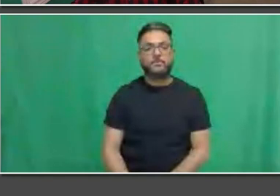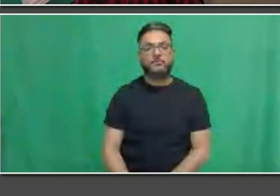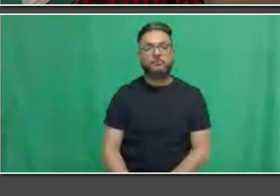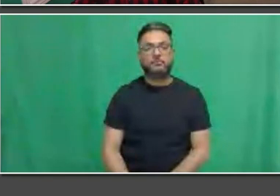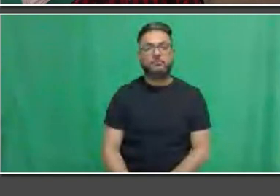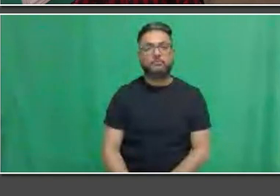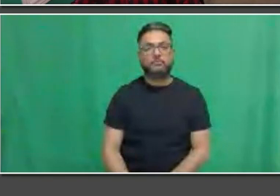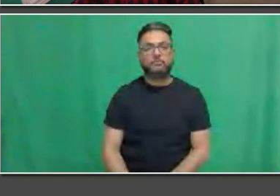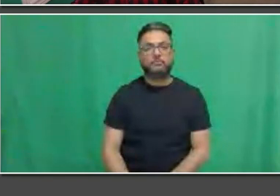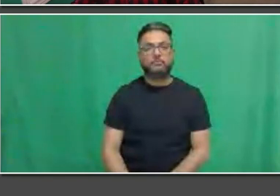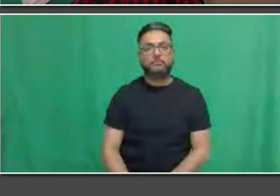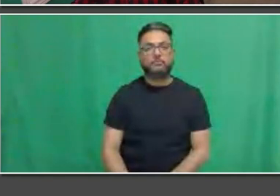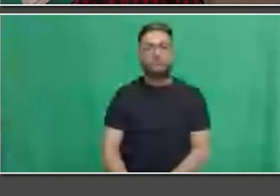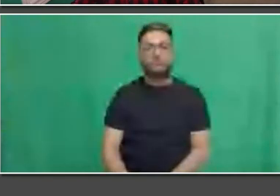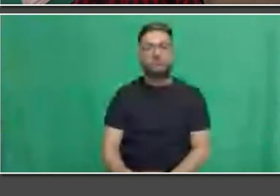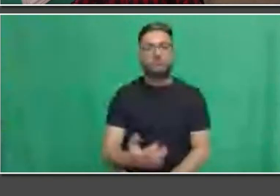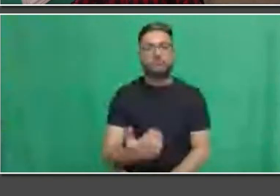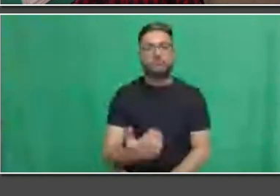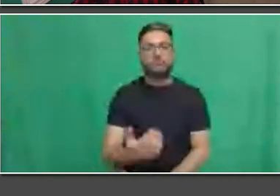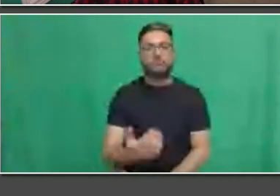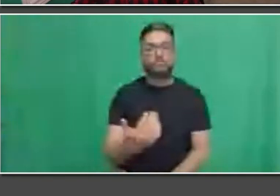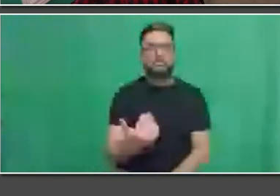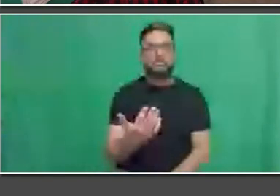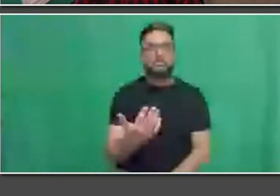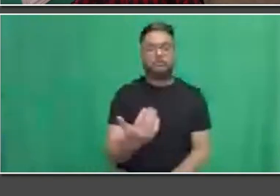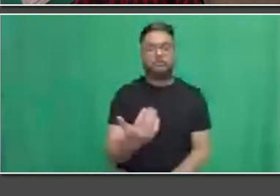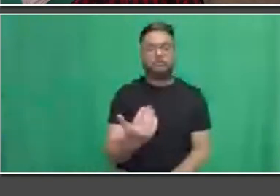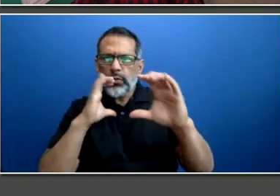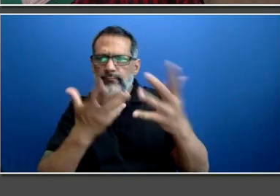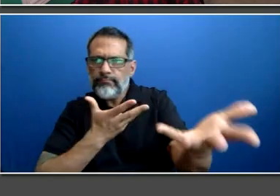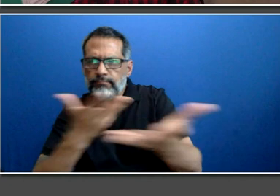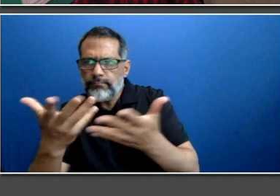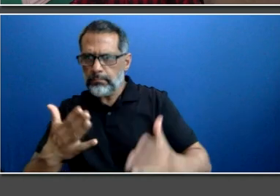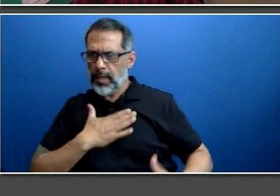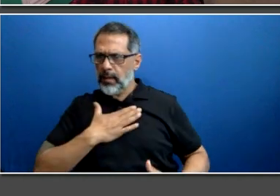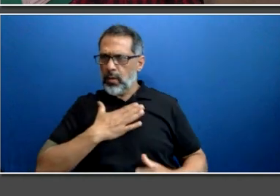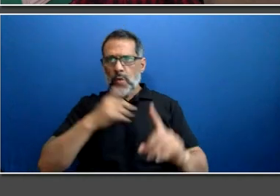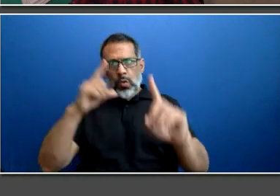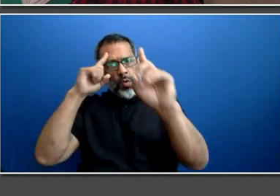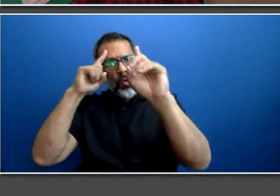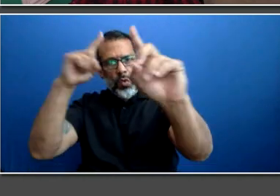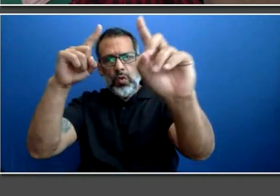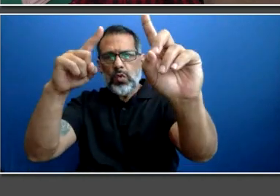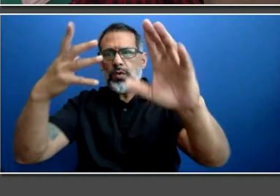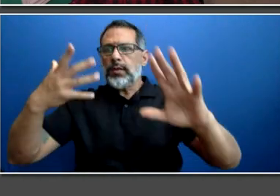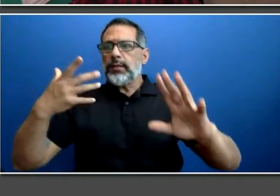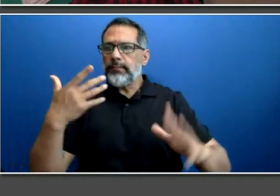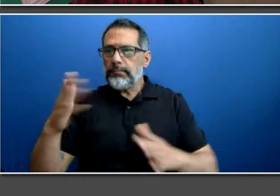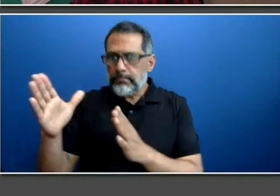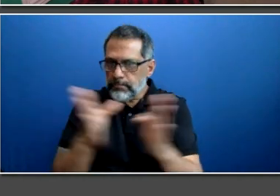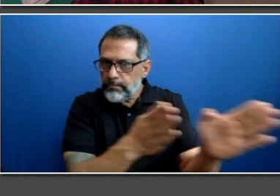regarding my goals, and he assisted in creating a plan to guide me to accomplish these goals, as well as develop additional skills.